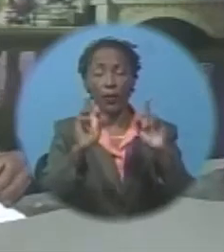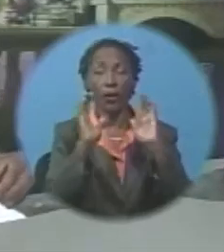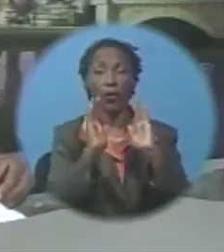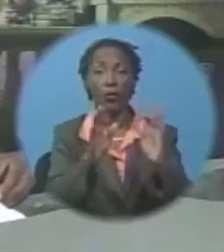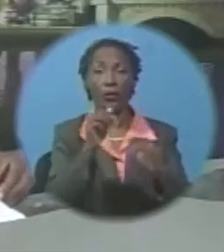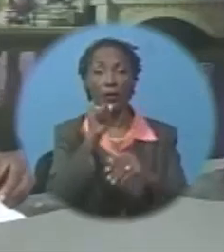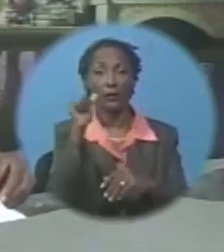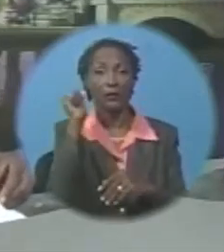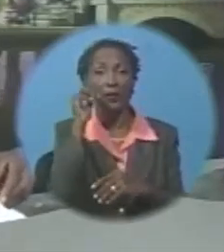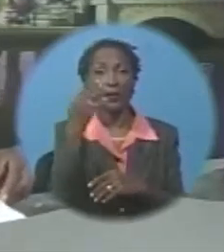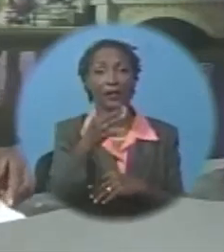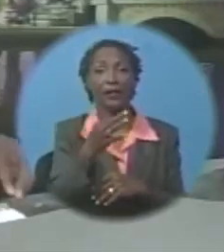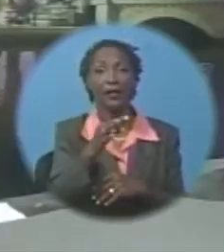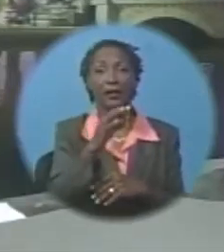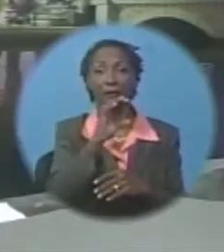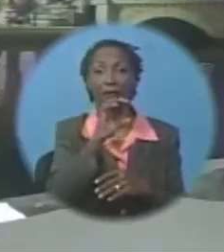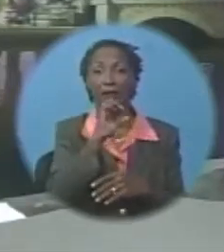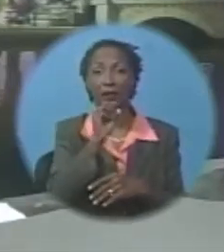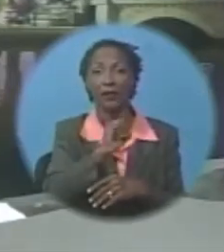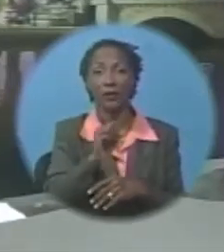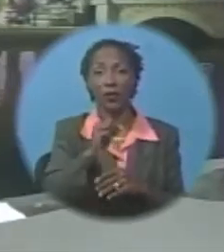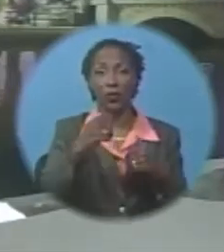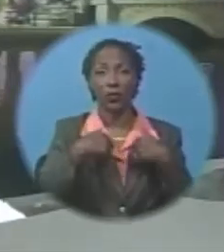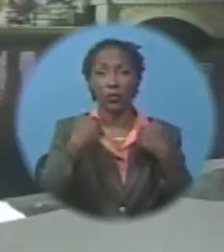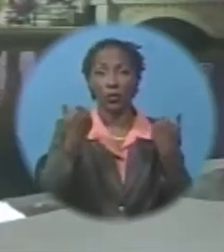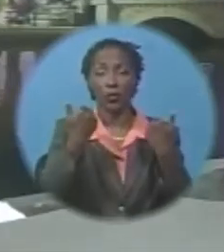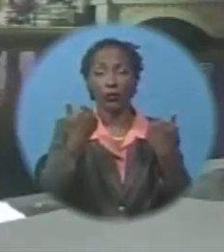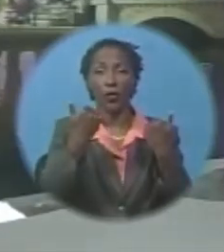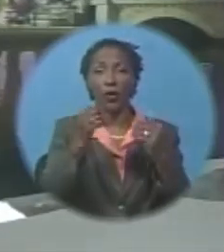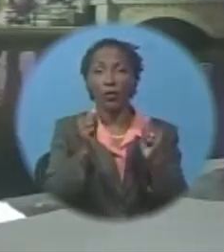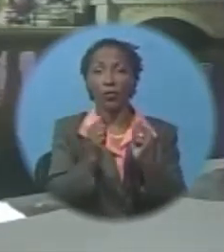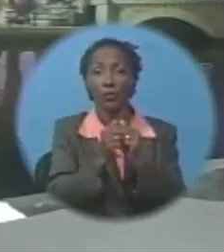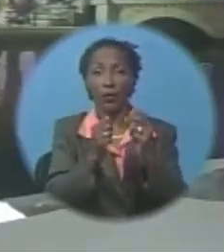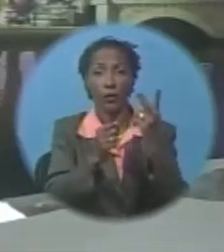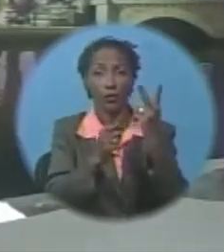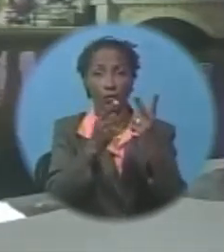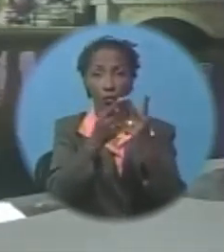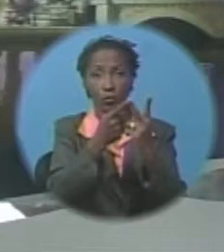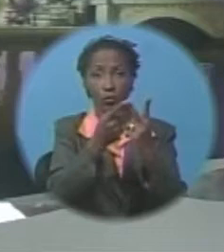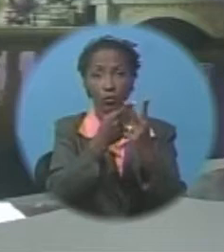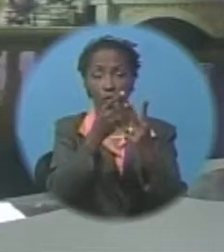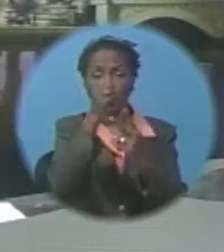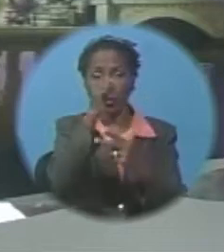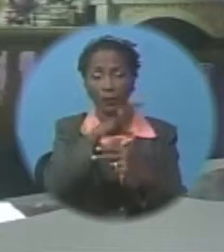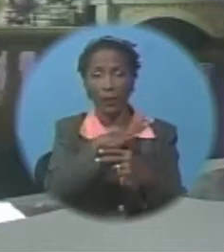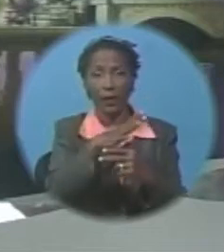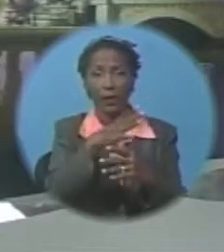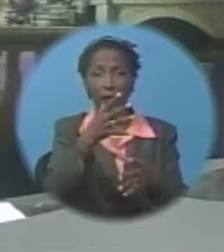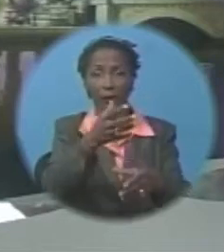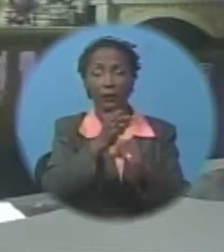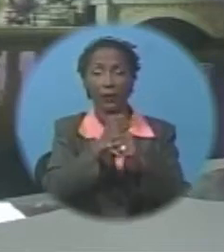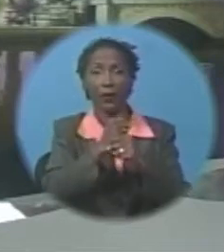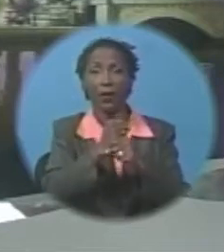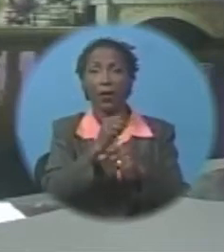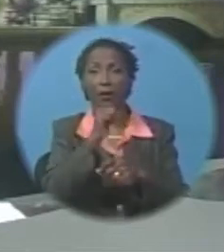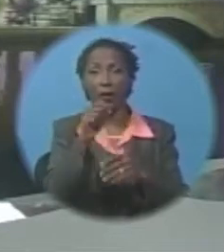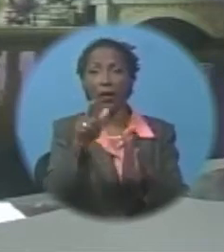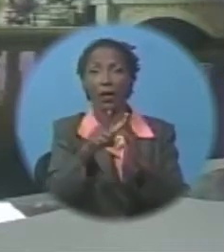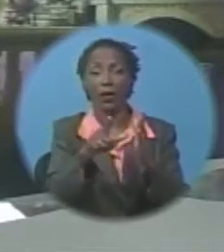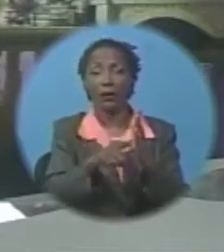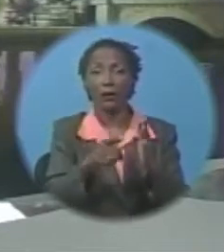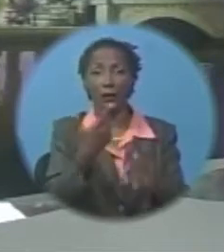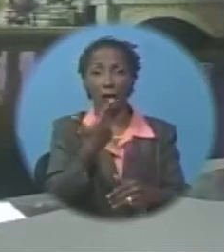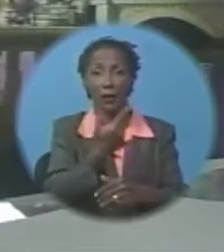A 19-year-old youth was among two men remanded to prison for possession of an illegal firearm and ammunition. Meninlich Marcus